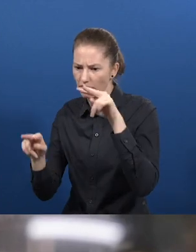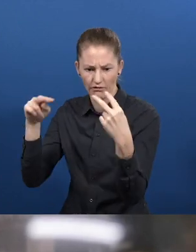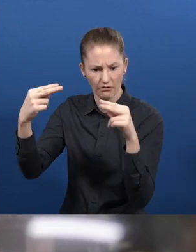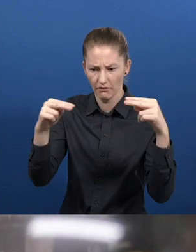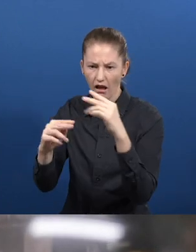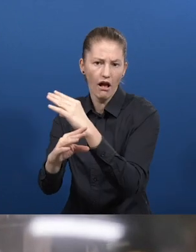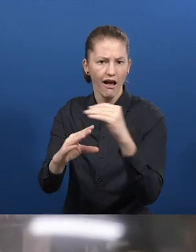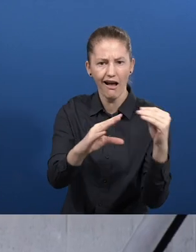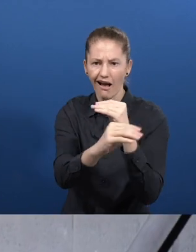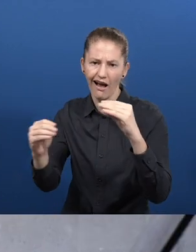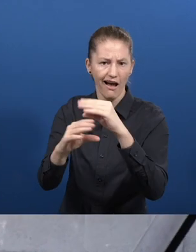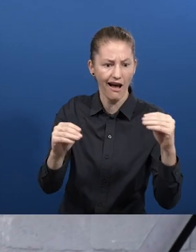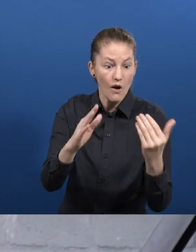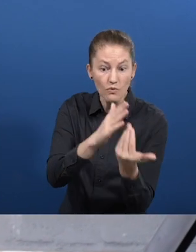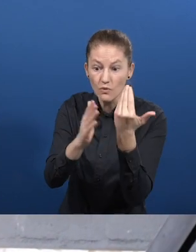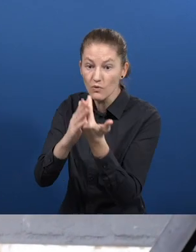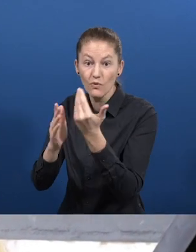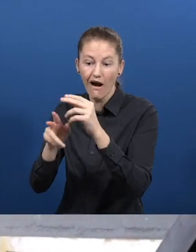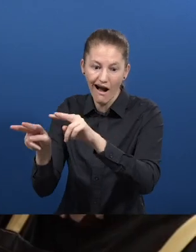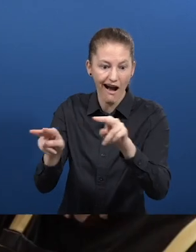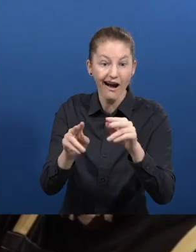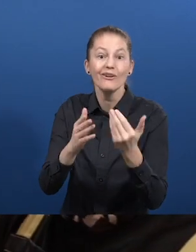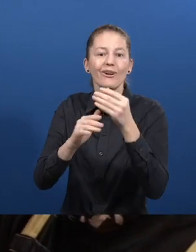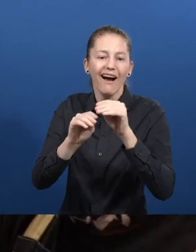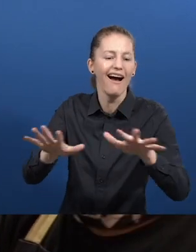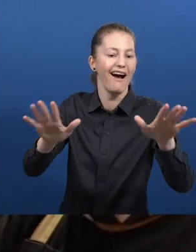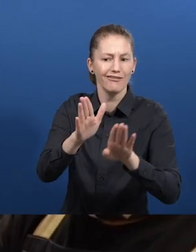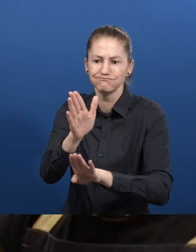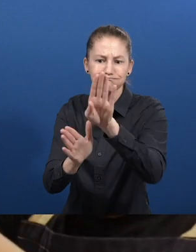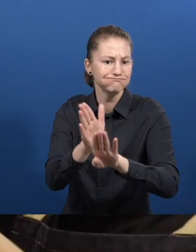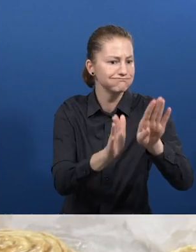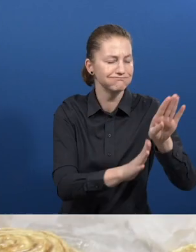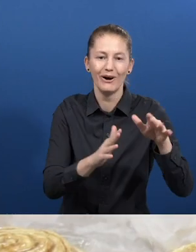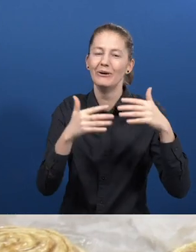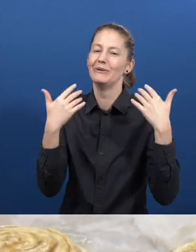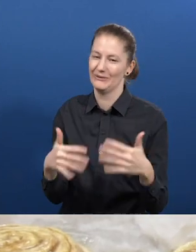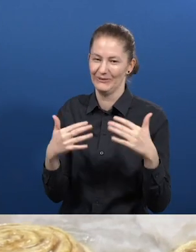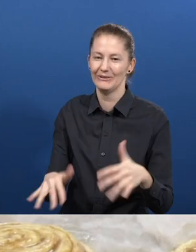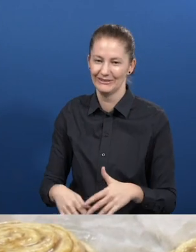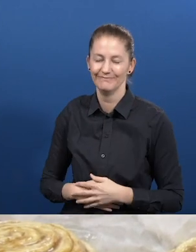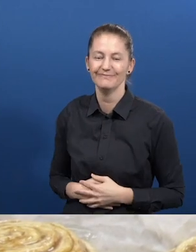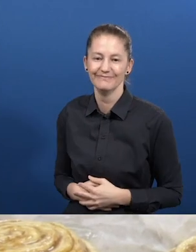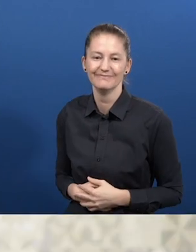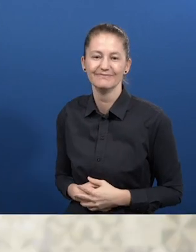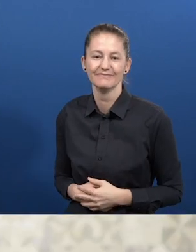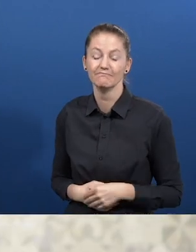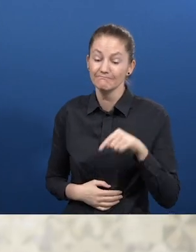transfer their social impact and innovations in other countries and contexts with many success stories to tell.